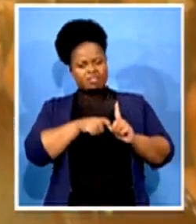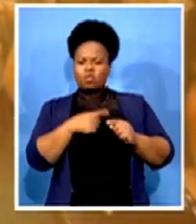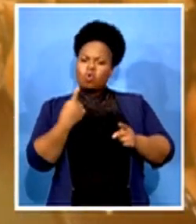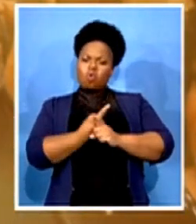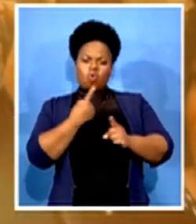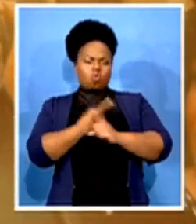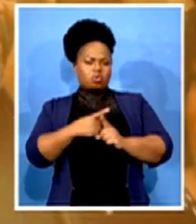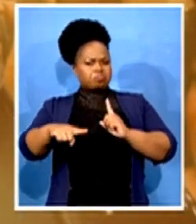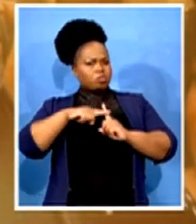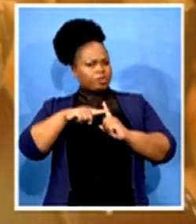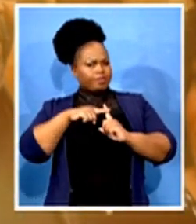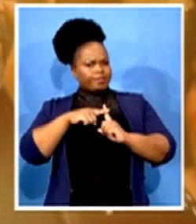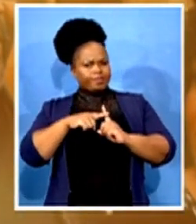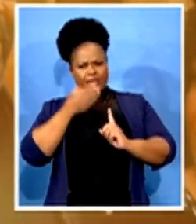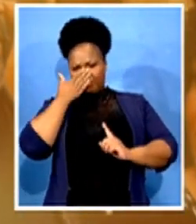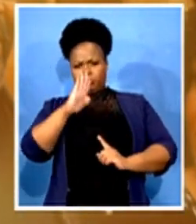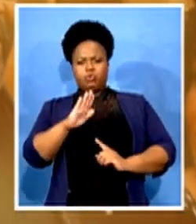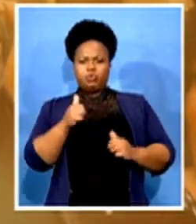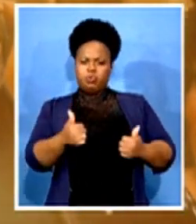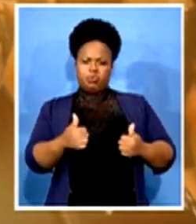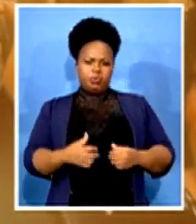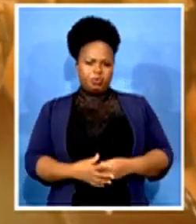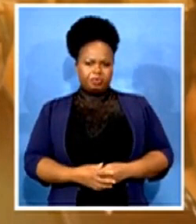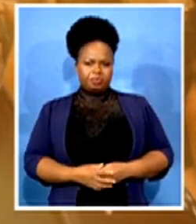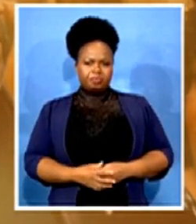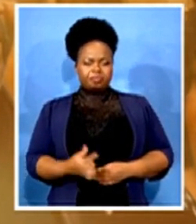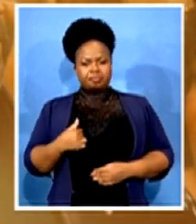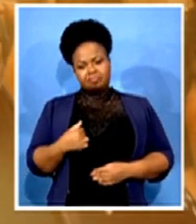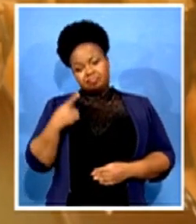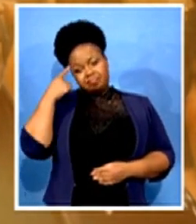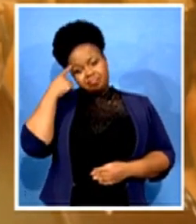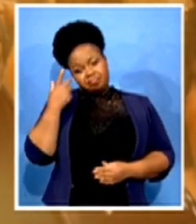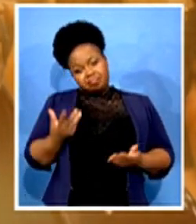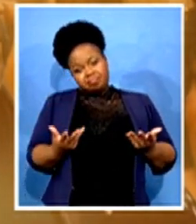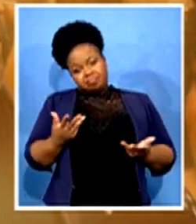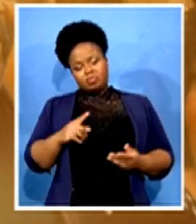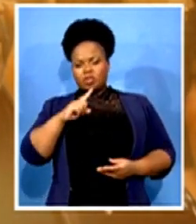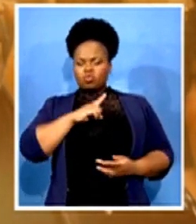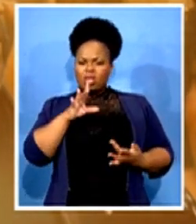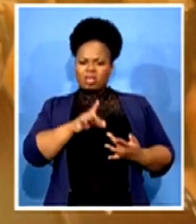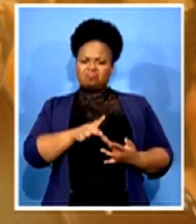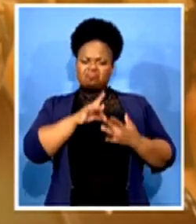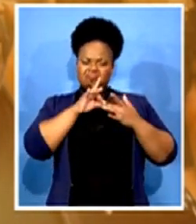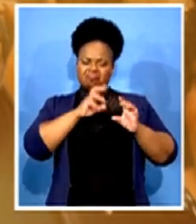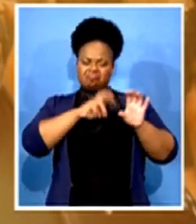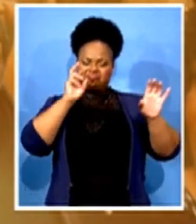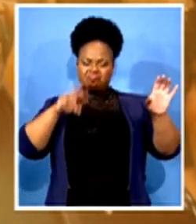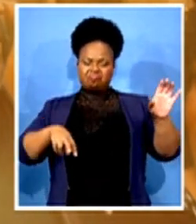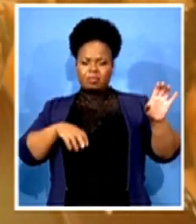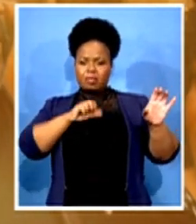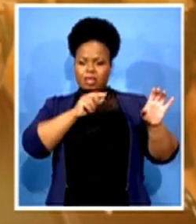that is why he opted out of the ANC when he was not happy and